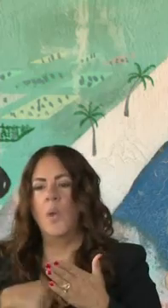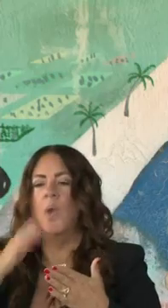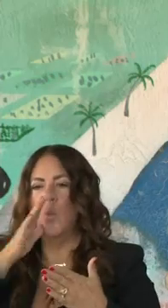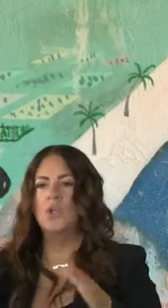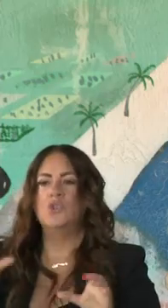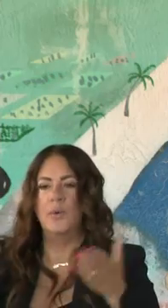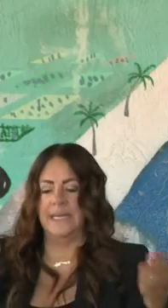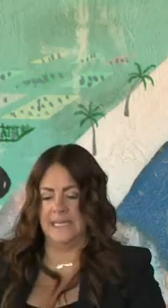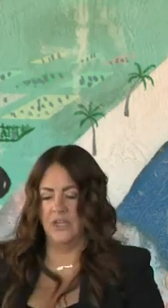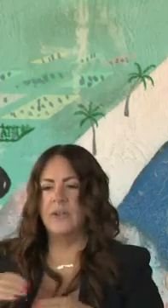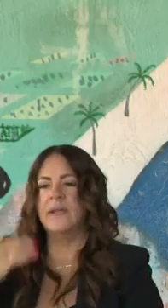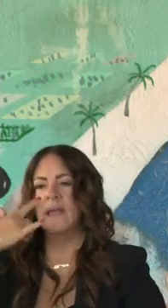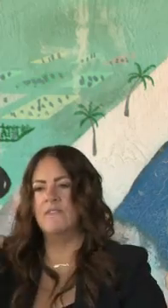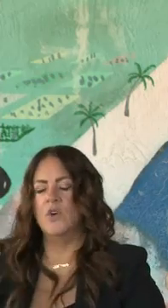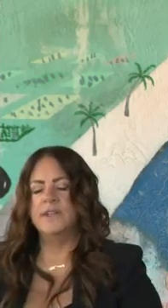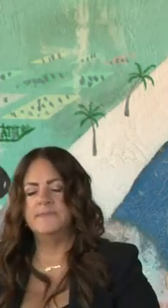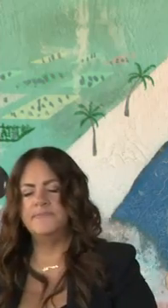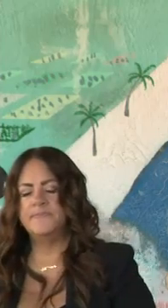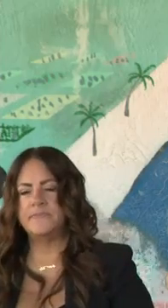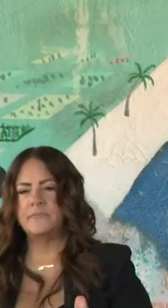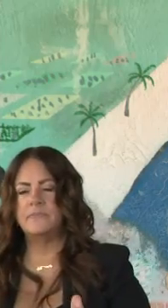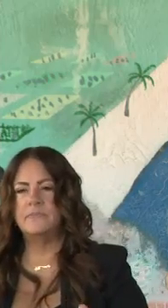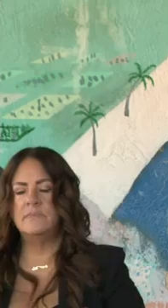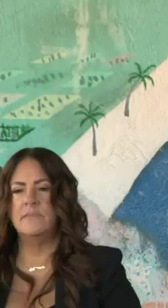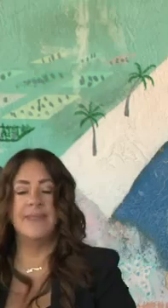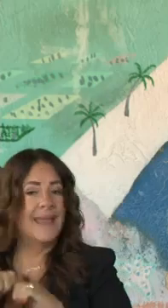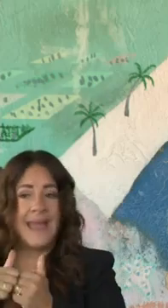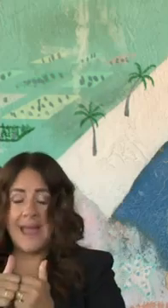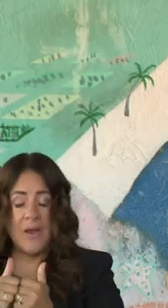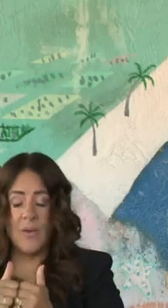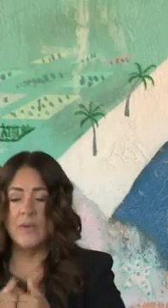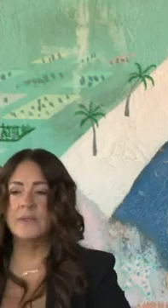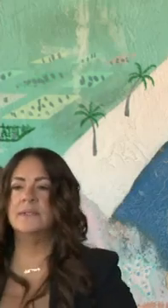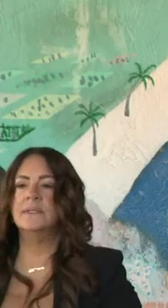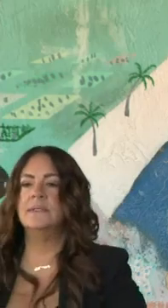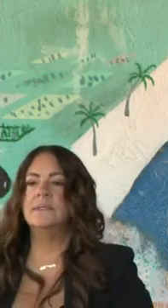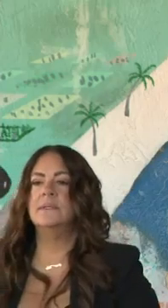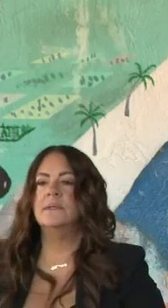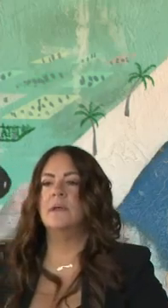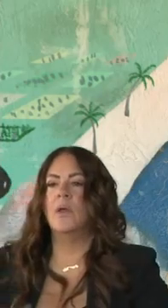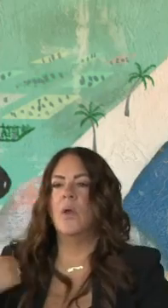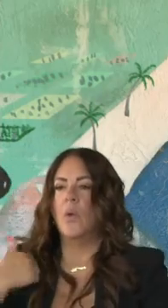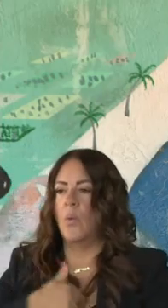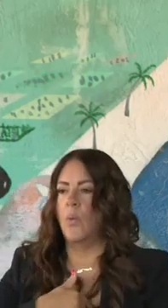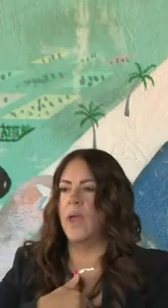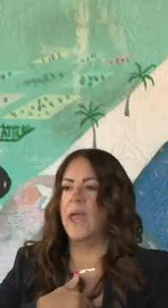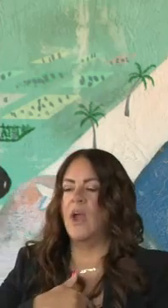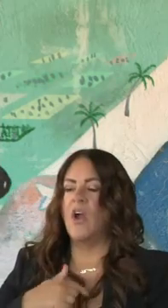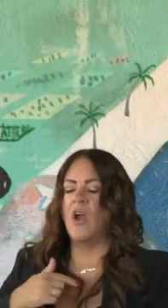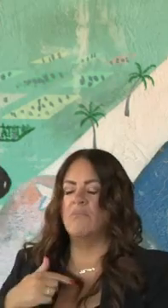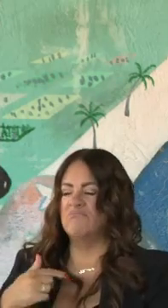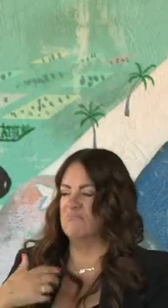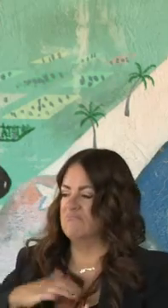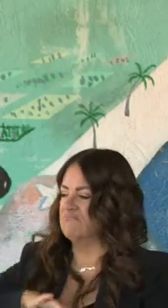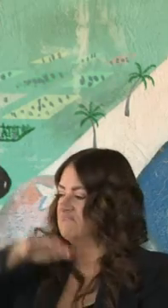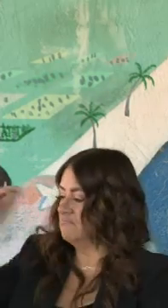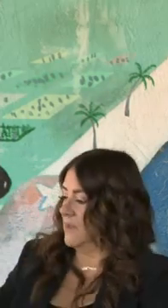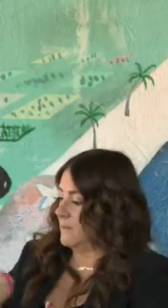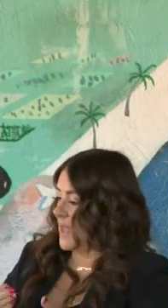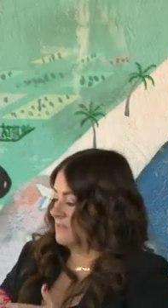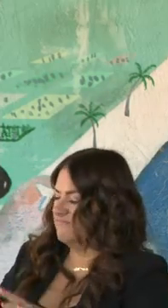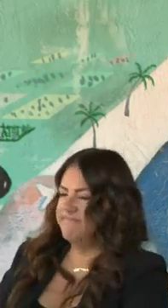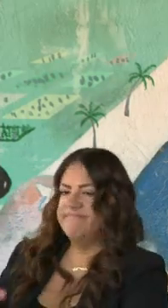California. Now, we're doing that aided by an unprecedented amount of money that we're investing in our public education system,